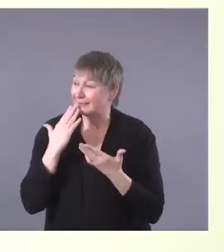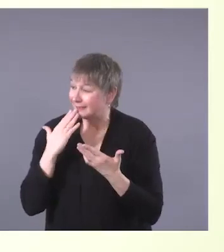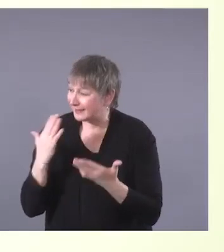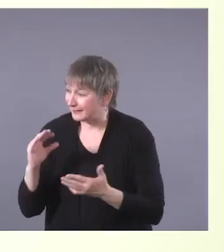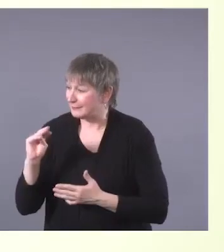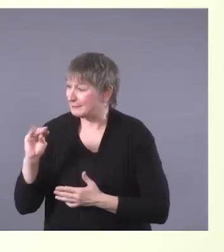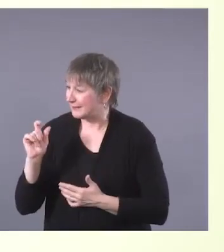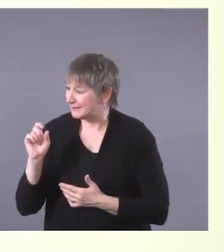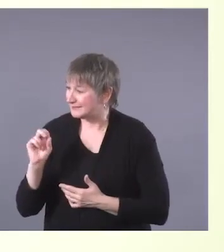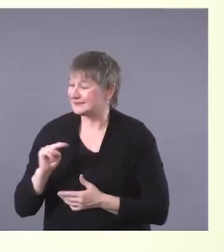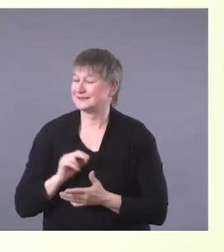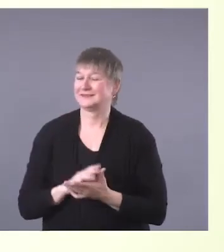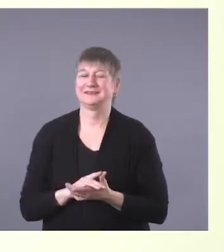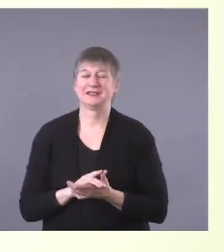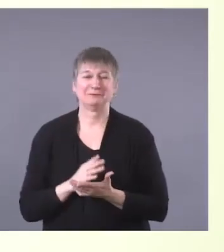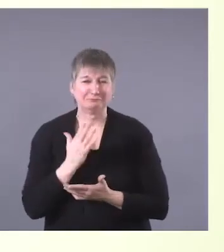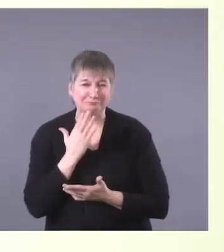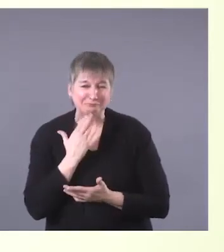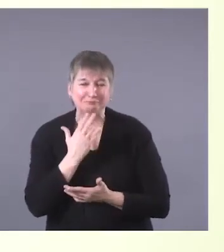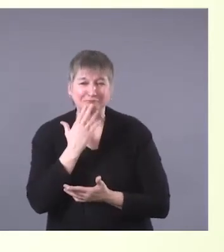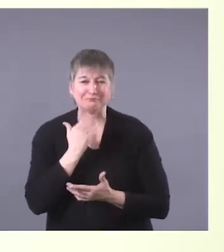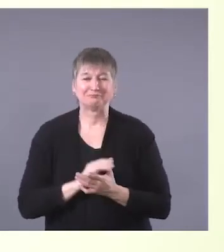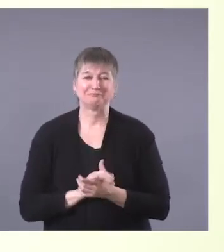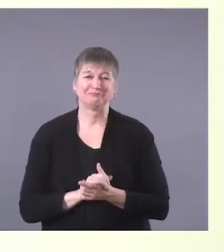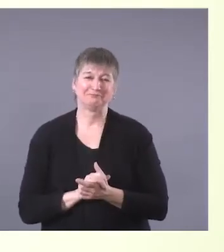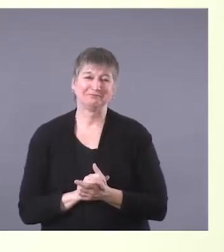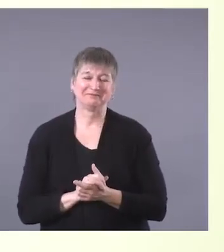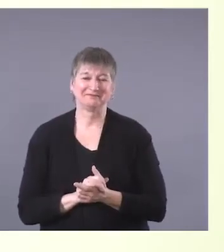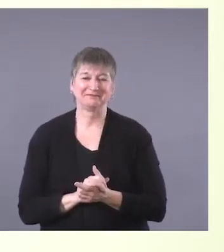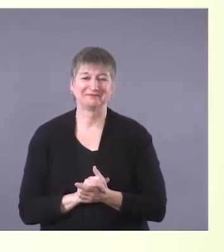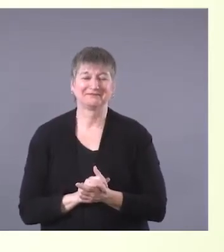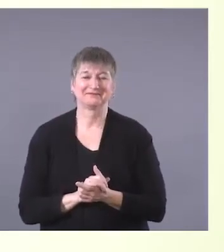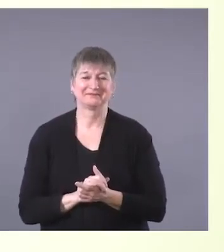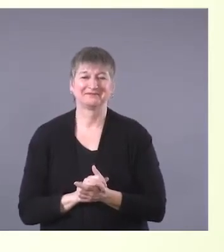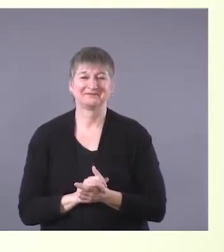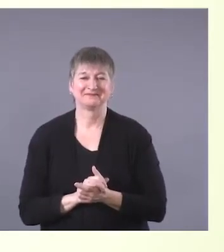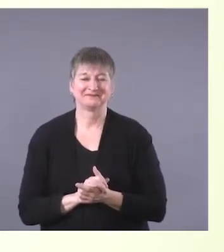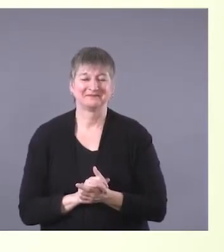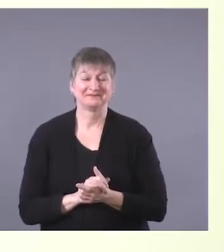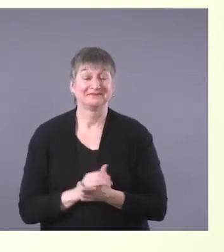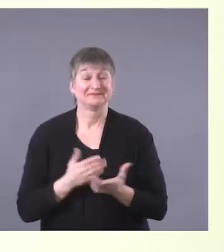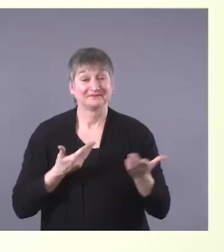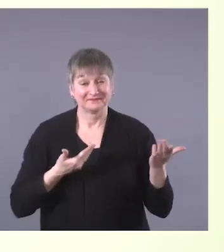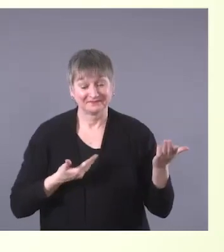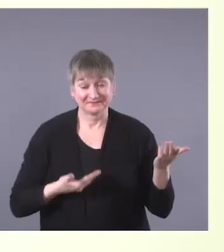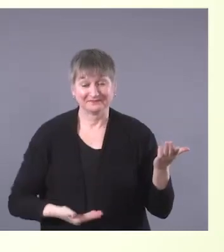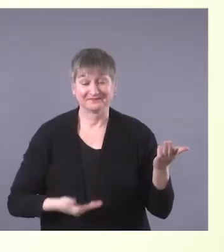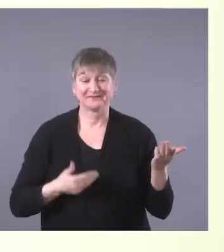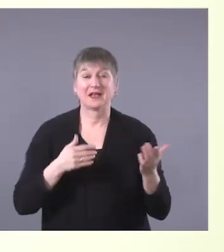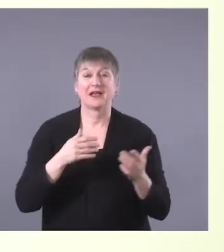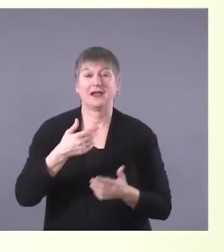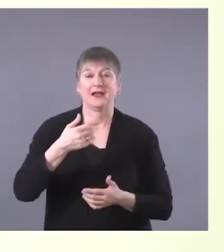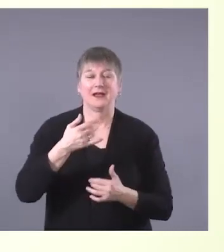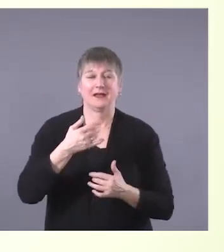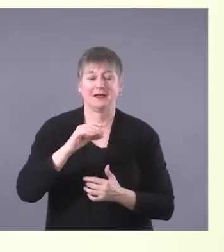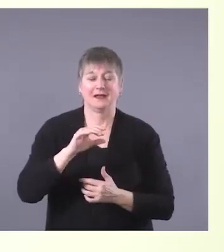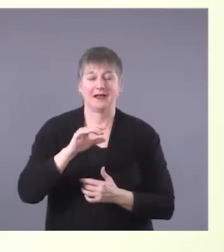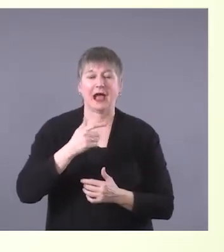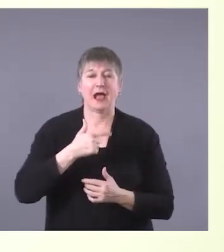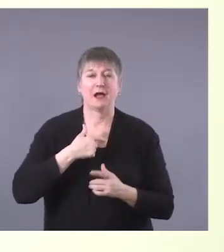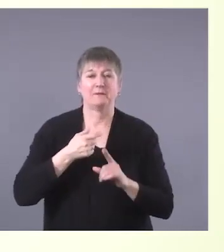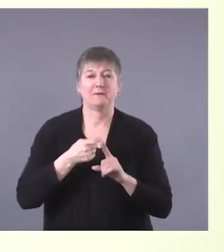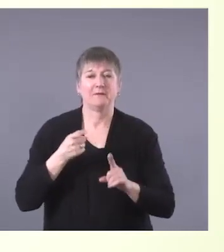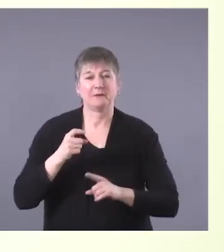very nice and sweet. As stated earlier, my name is Crystal Flont. I'm a Nihi Awasweo